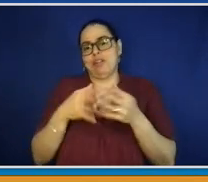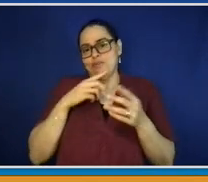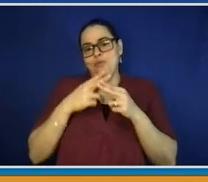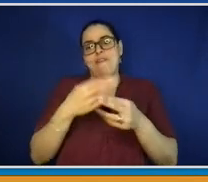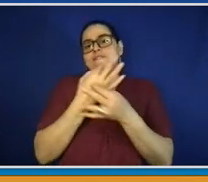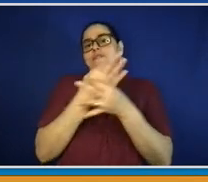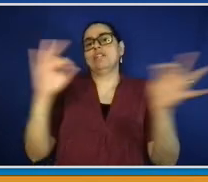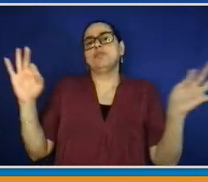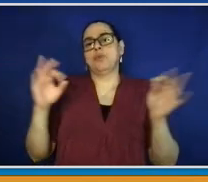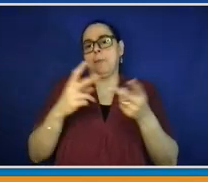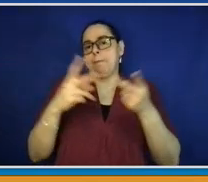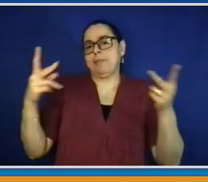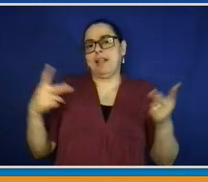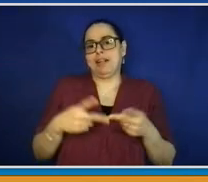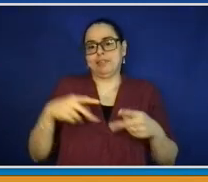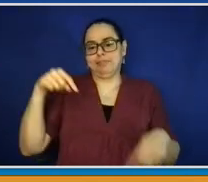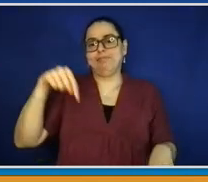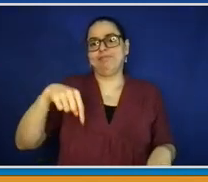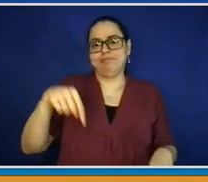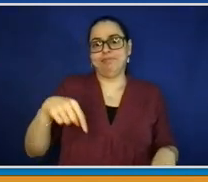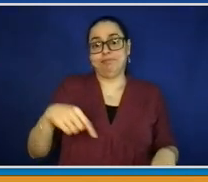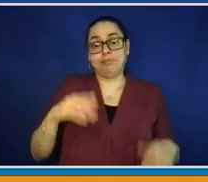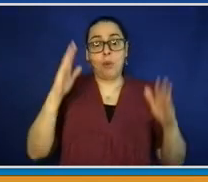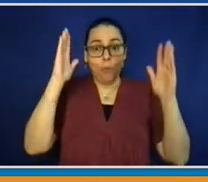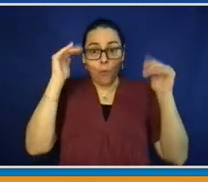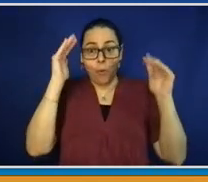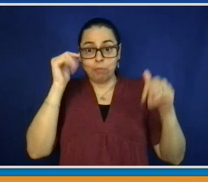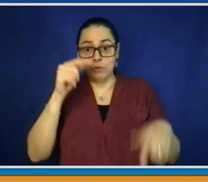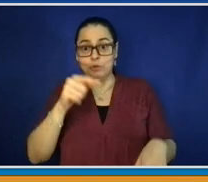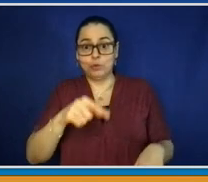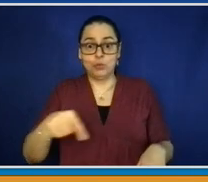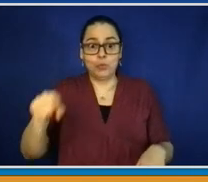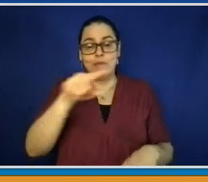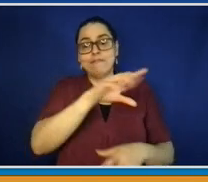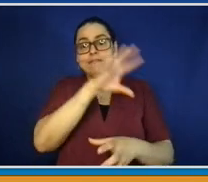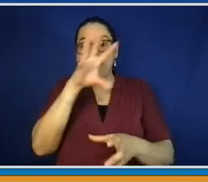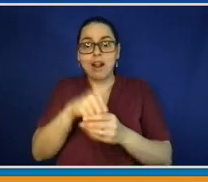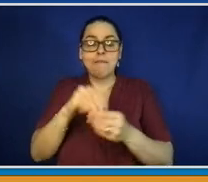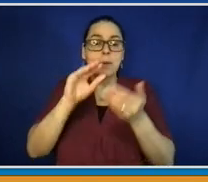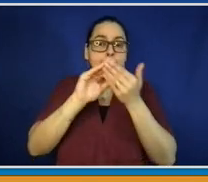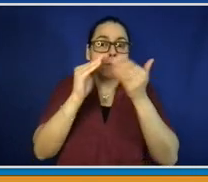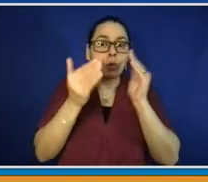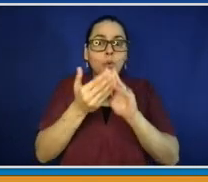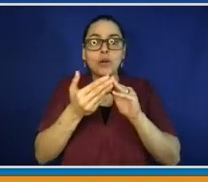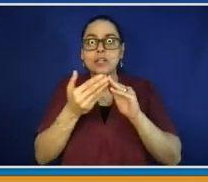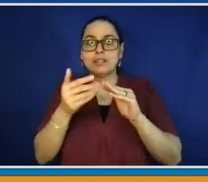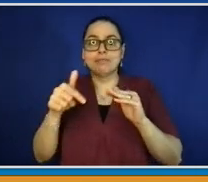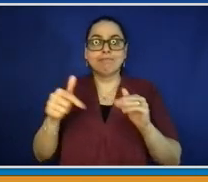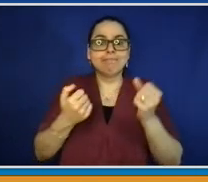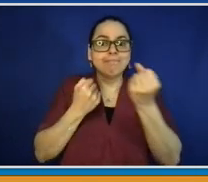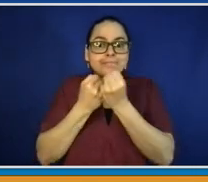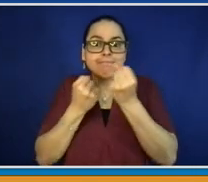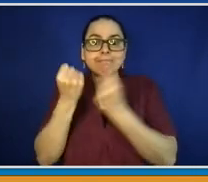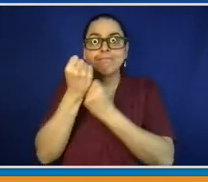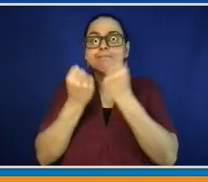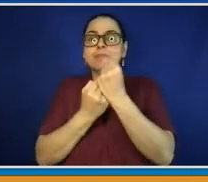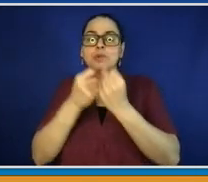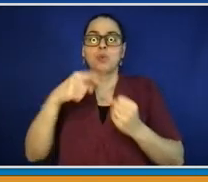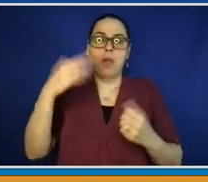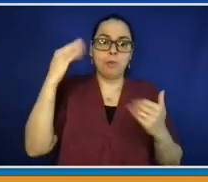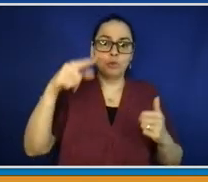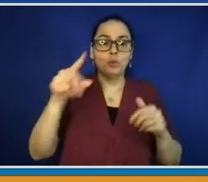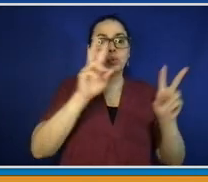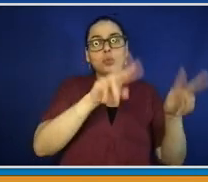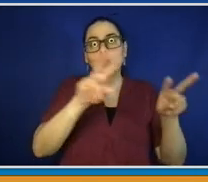in civic activity in your community. We hope you do some tourism. And if you have some discretionary money, you spend it in the right places, let's get this economy going up.